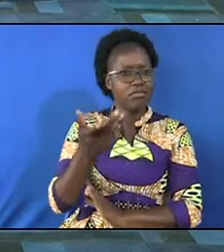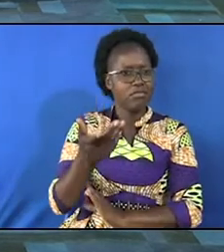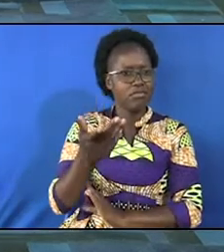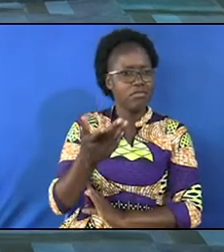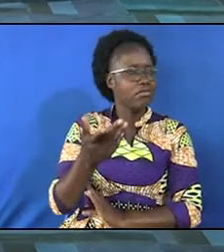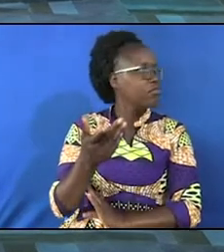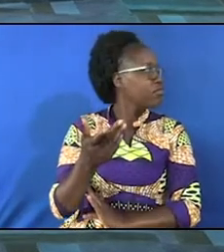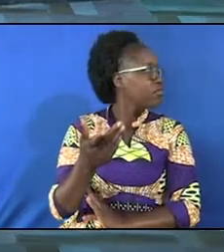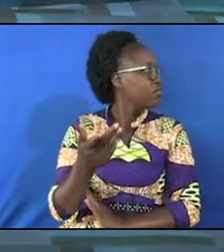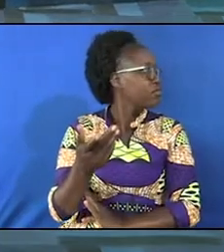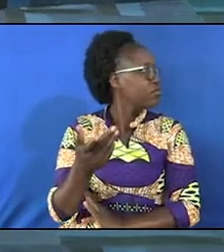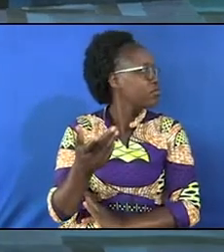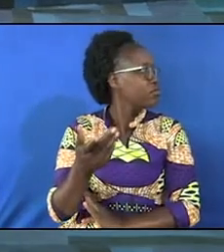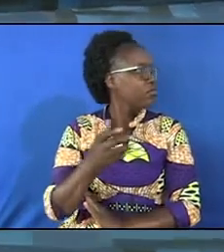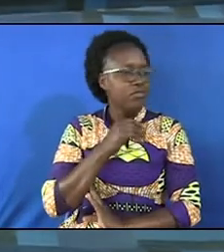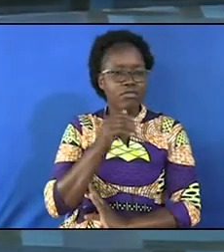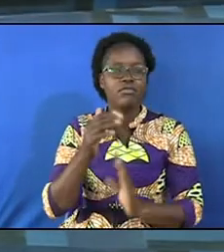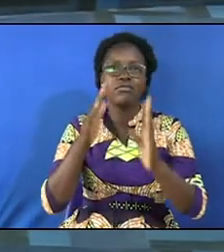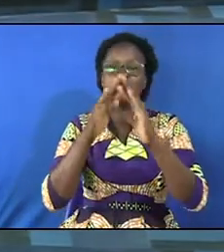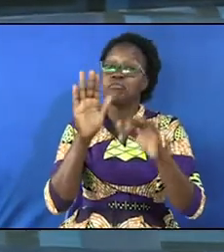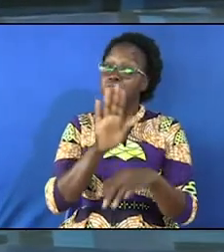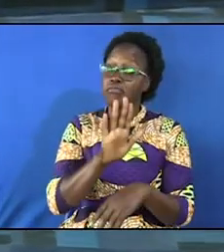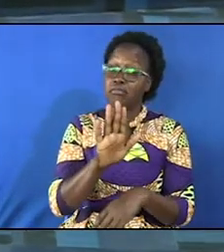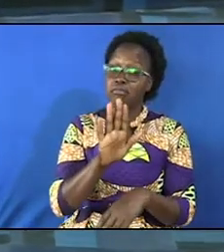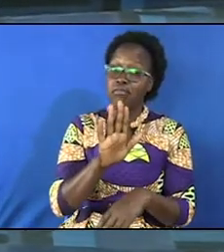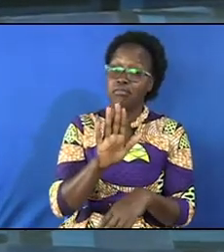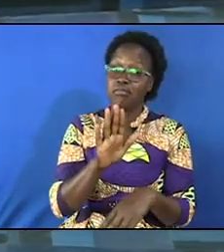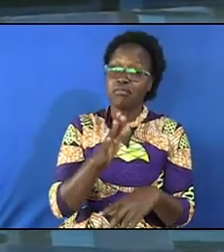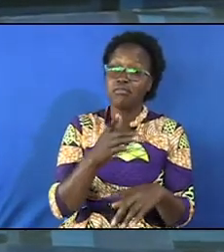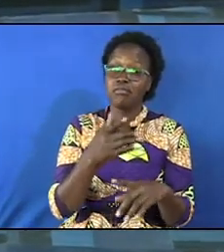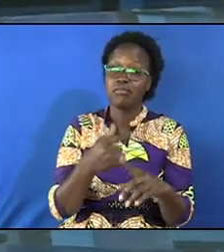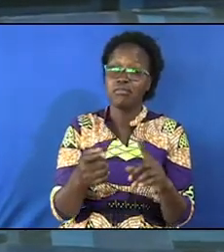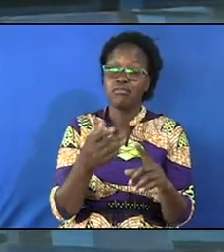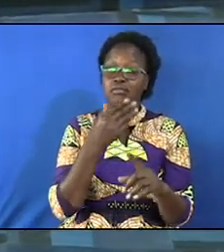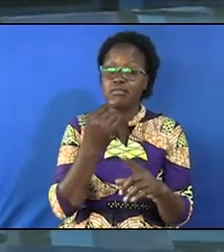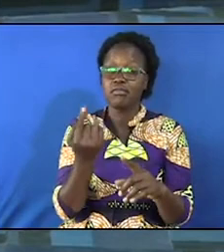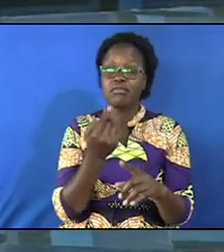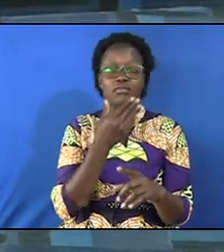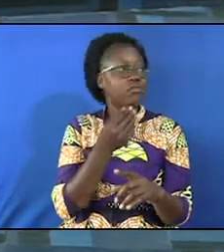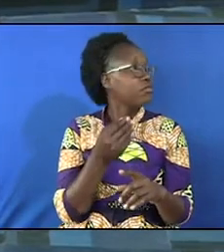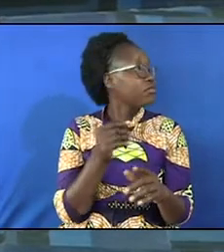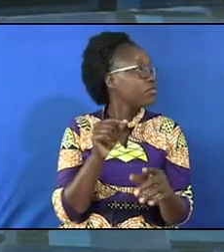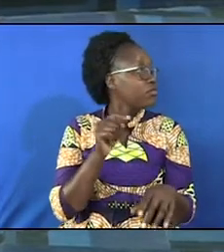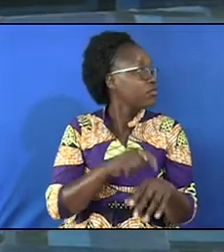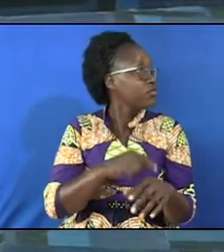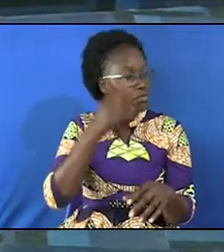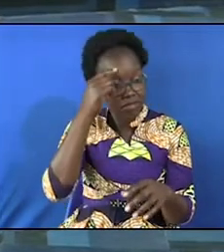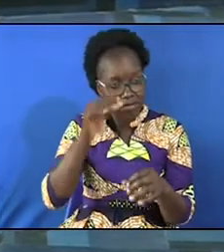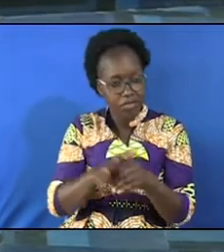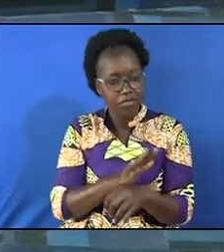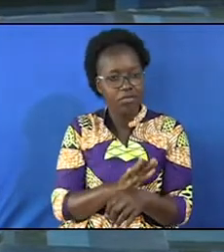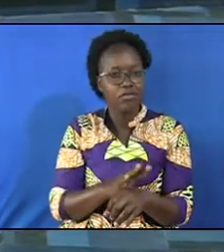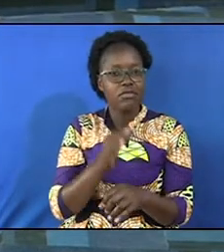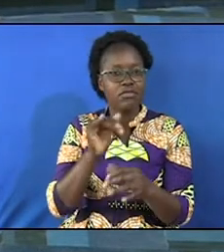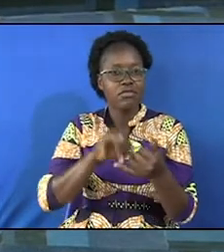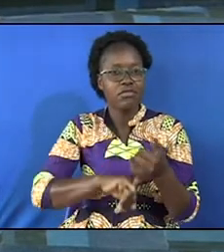is not the size of his house a man is only a man when he's faithful to his wife